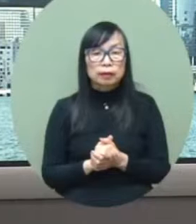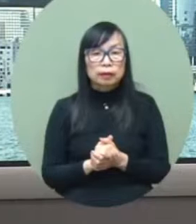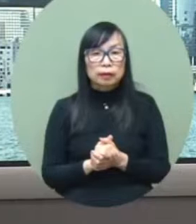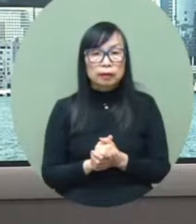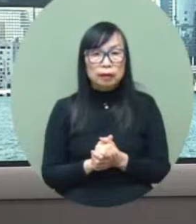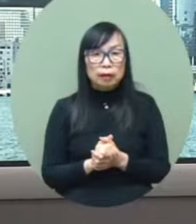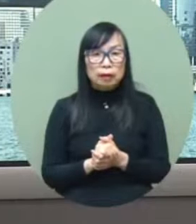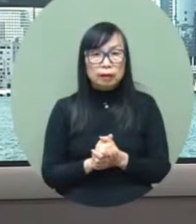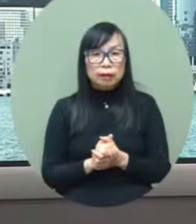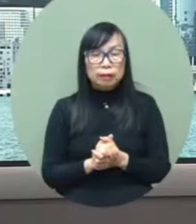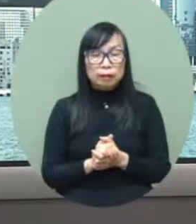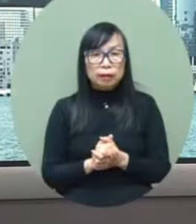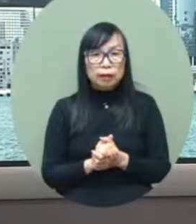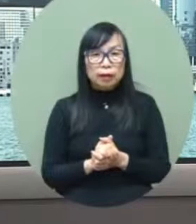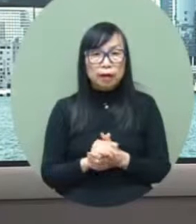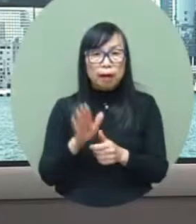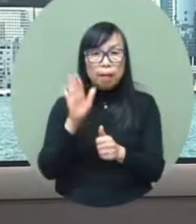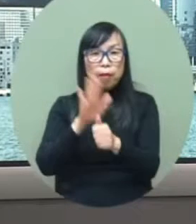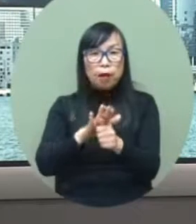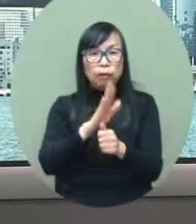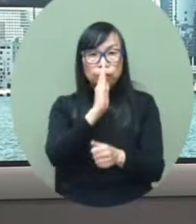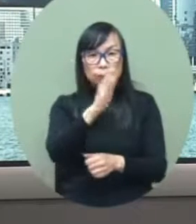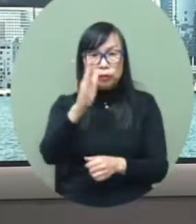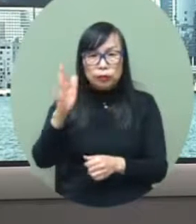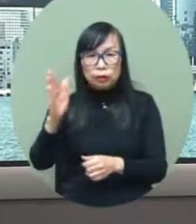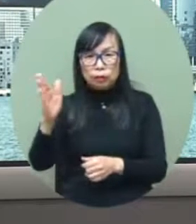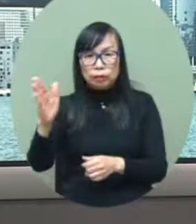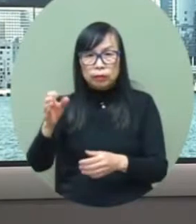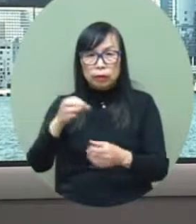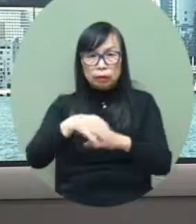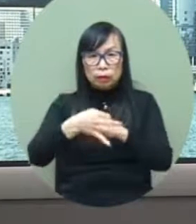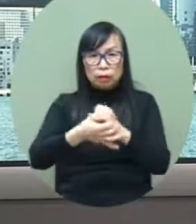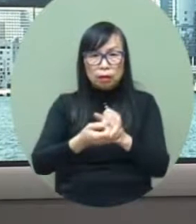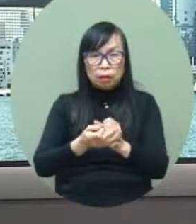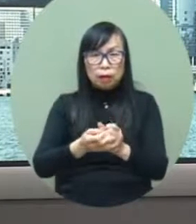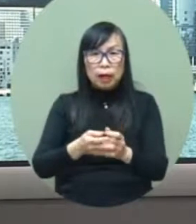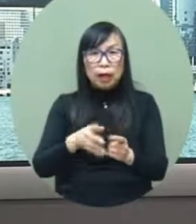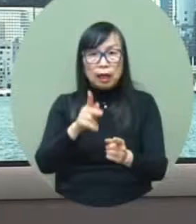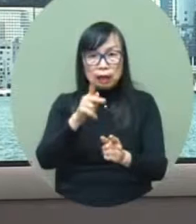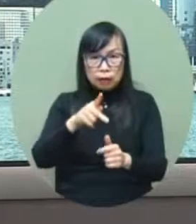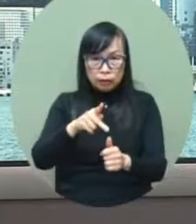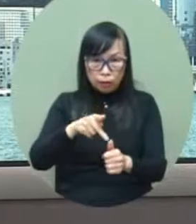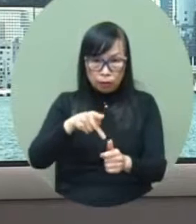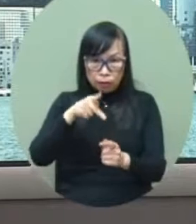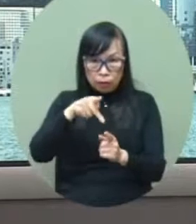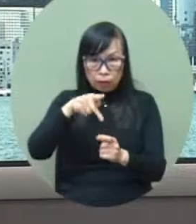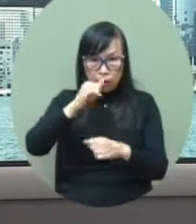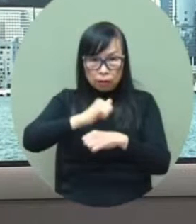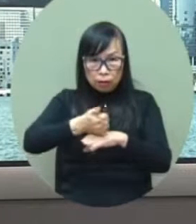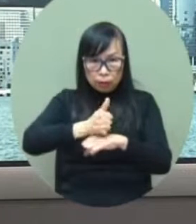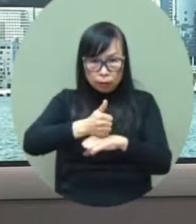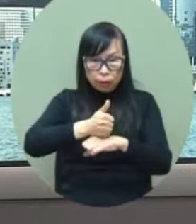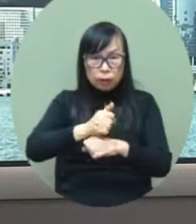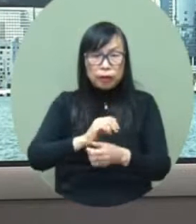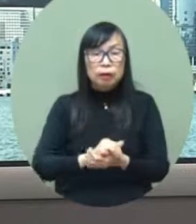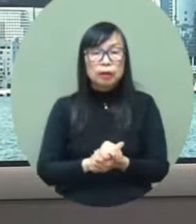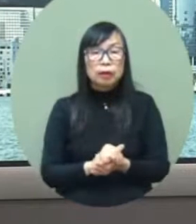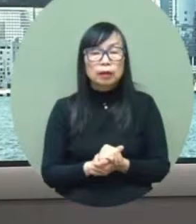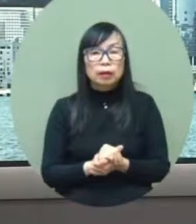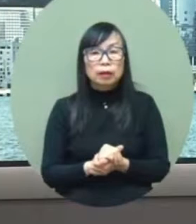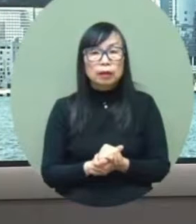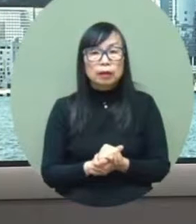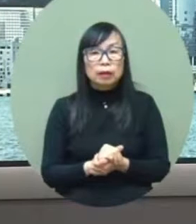good opportunities that we can offer as well as we make use of the opportunity to develop